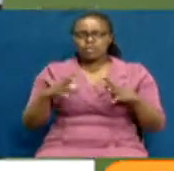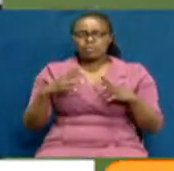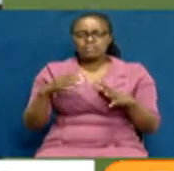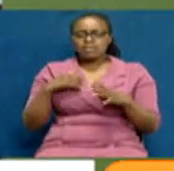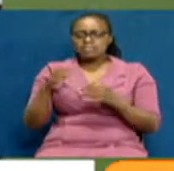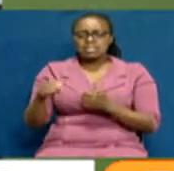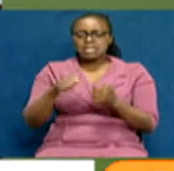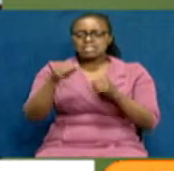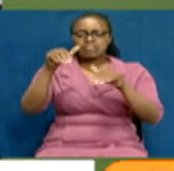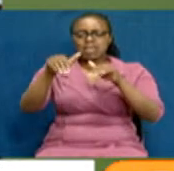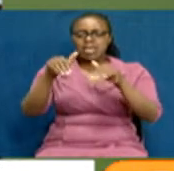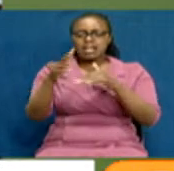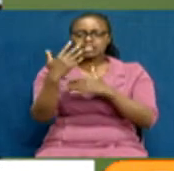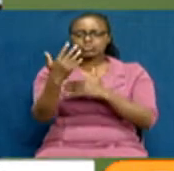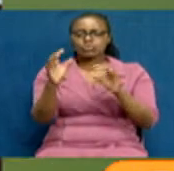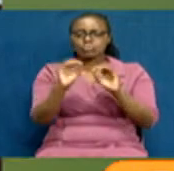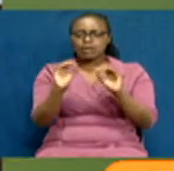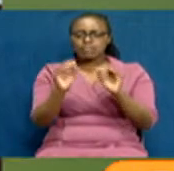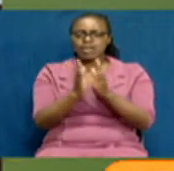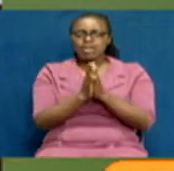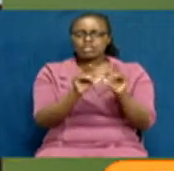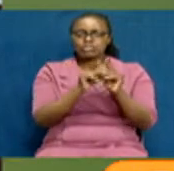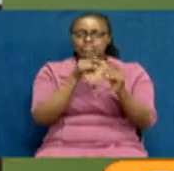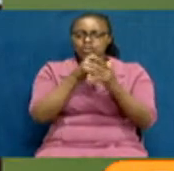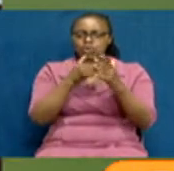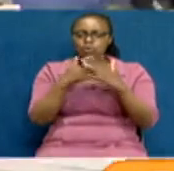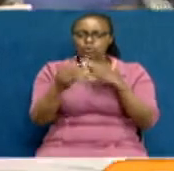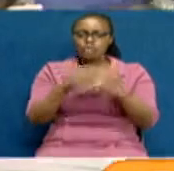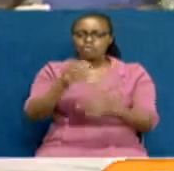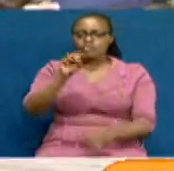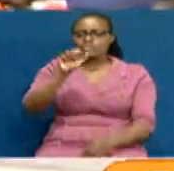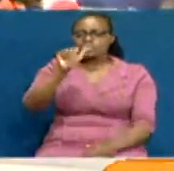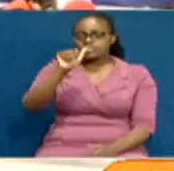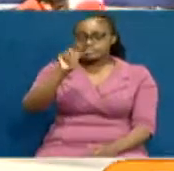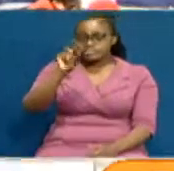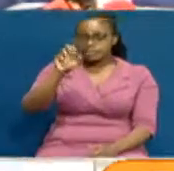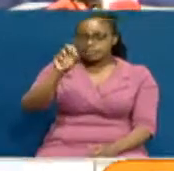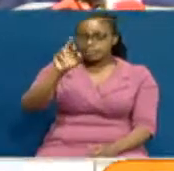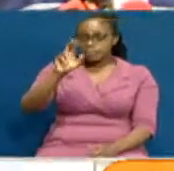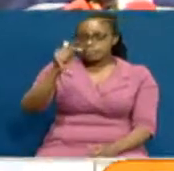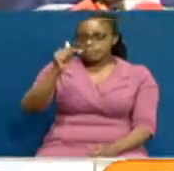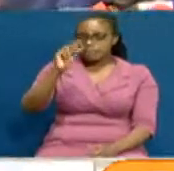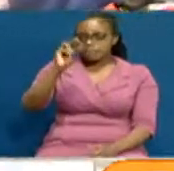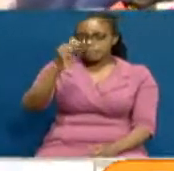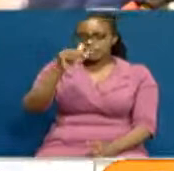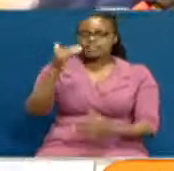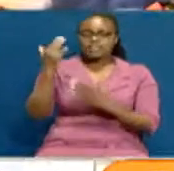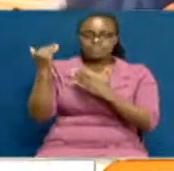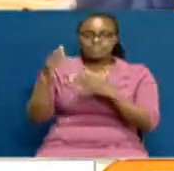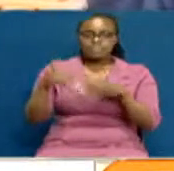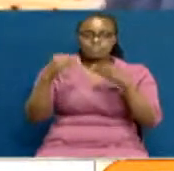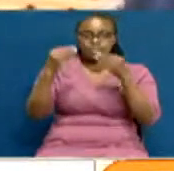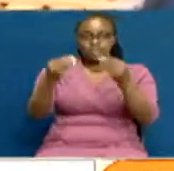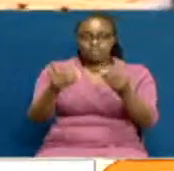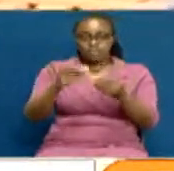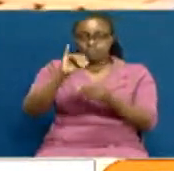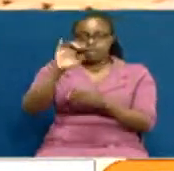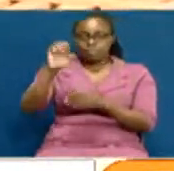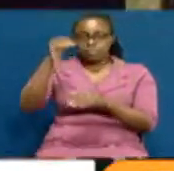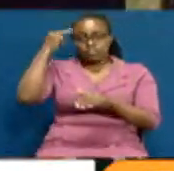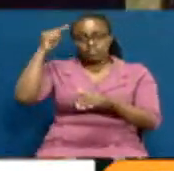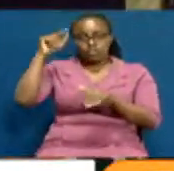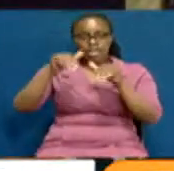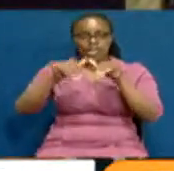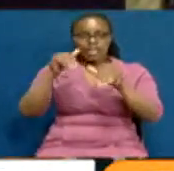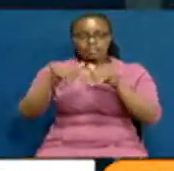-strategic election materials and are part of what Smartmatic is expected to deliver to the IBC for the elections.